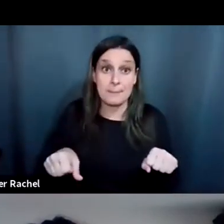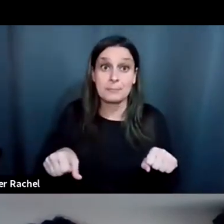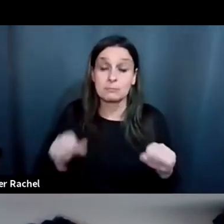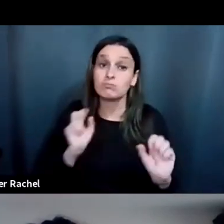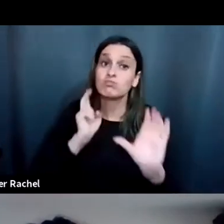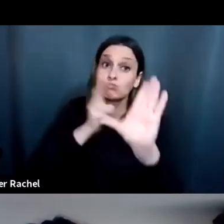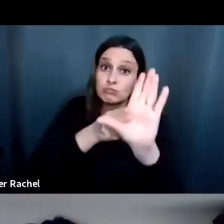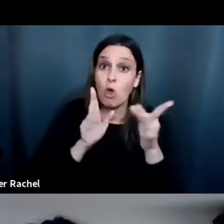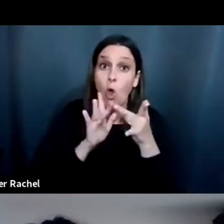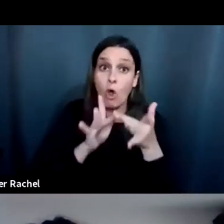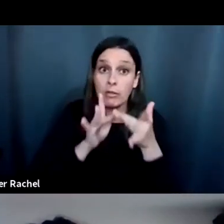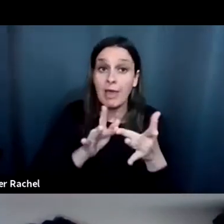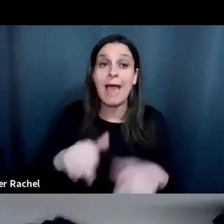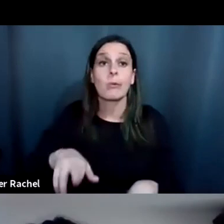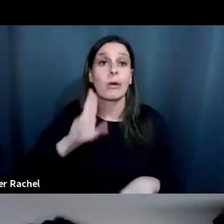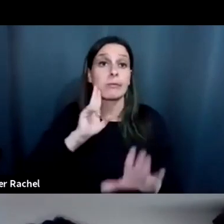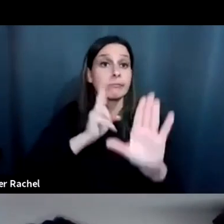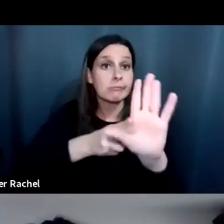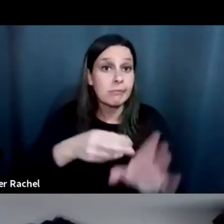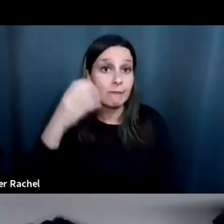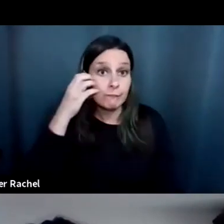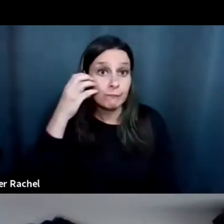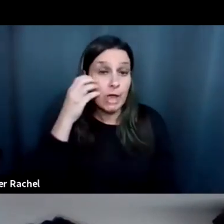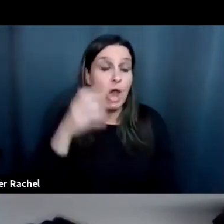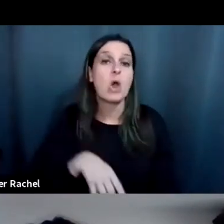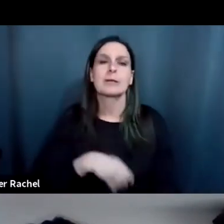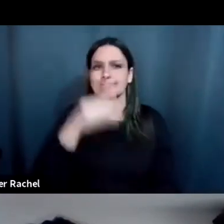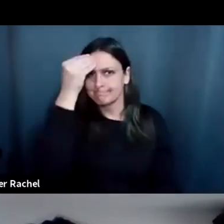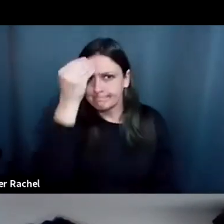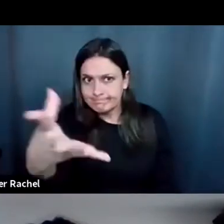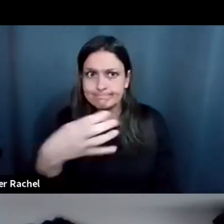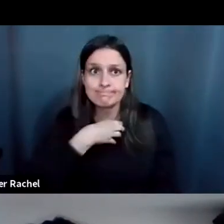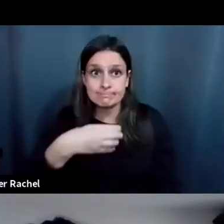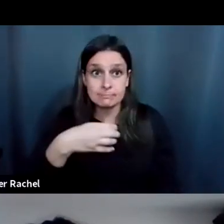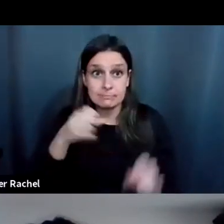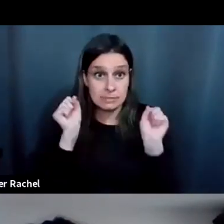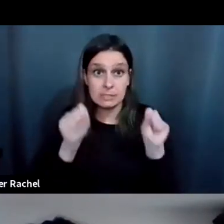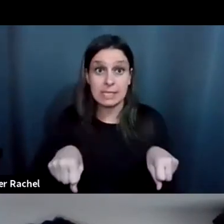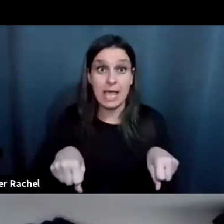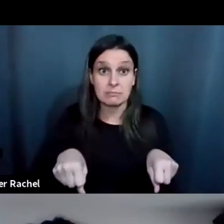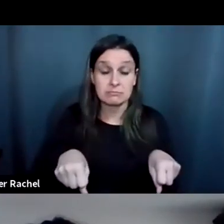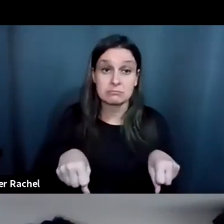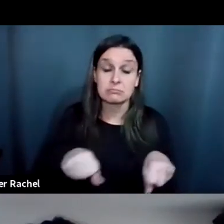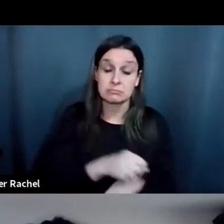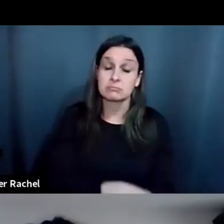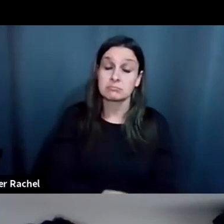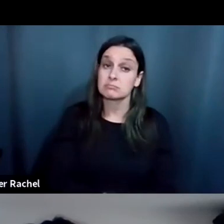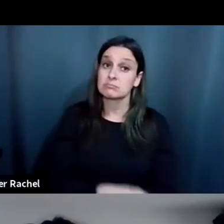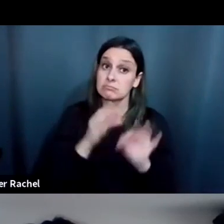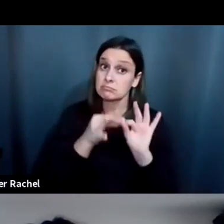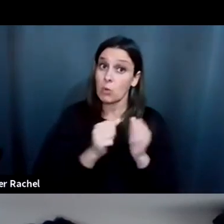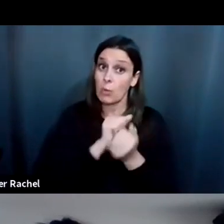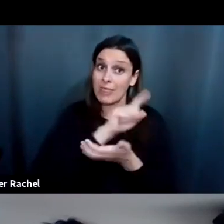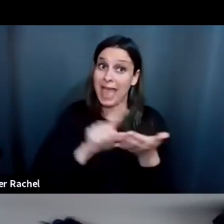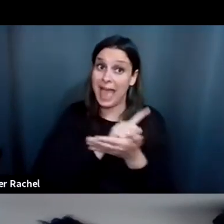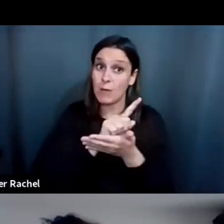get online or get on the phone and make your voice heard there, uh, with your complaint about hours being